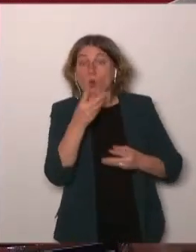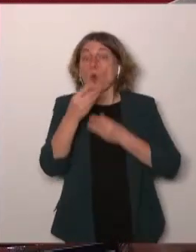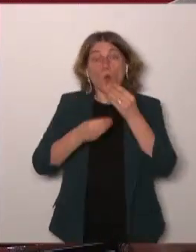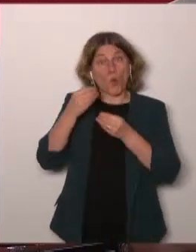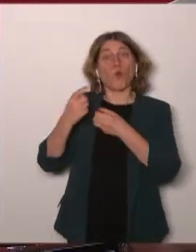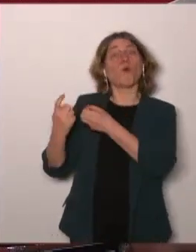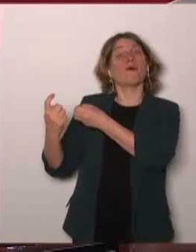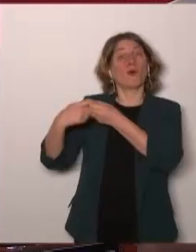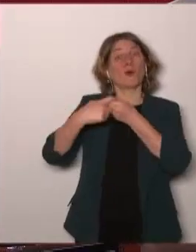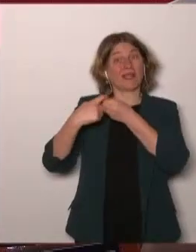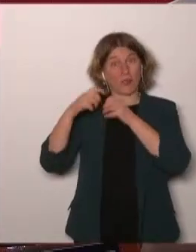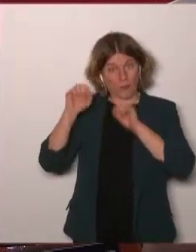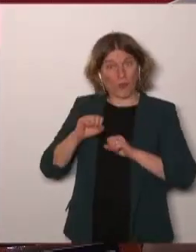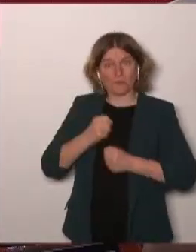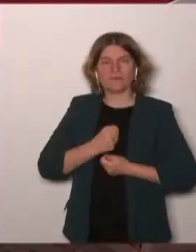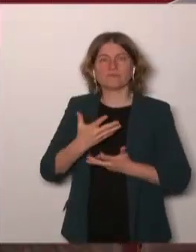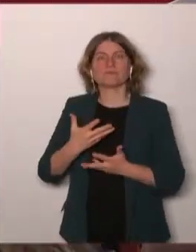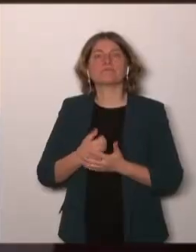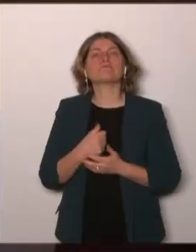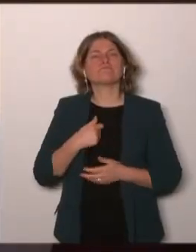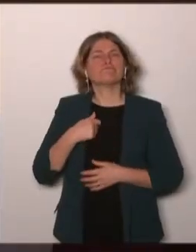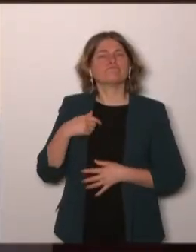maybe before I take one question